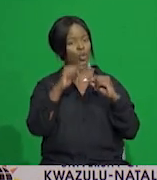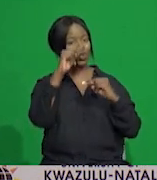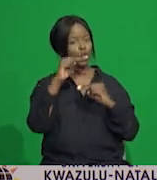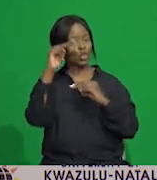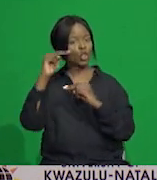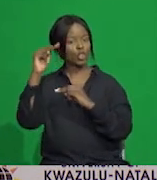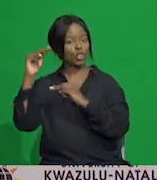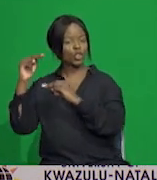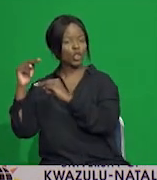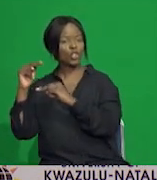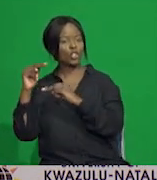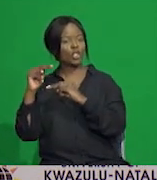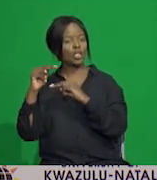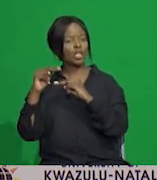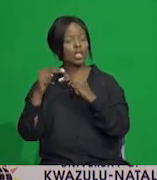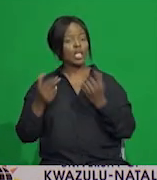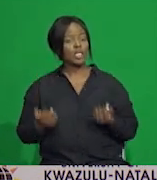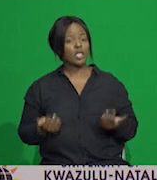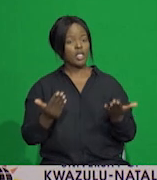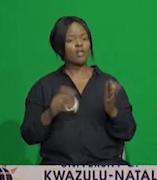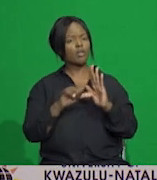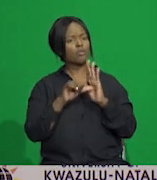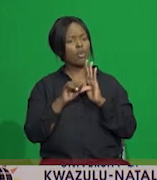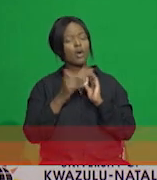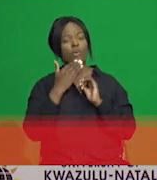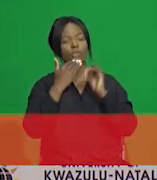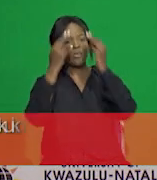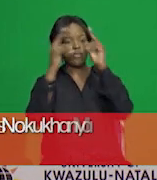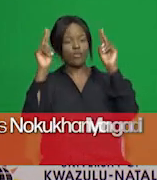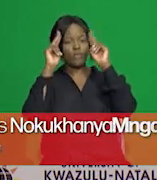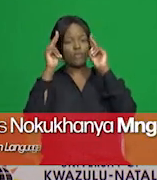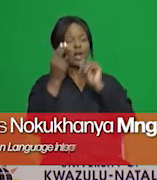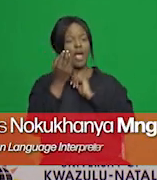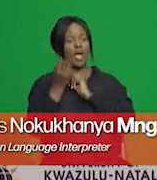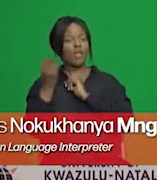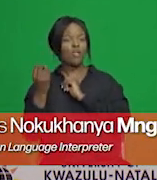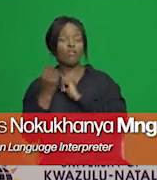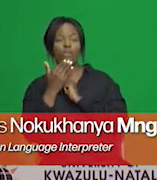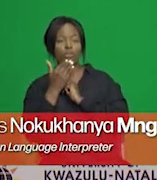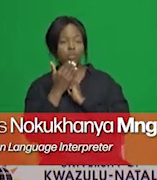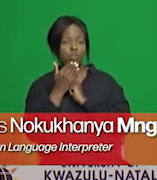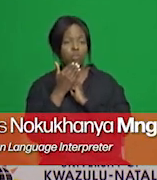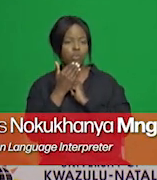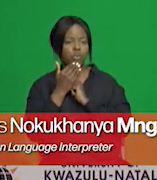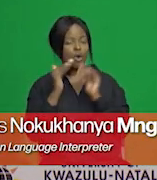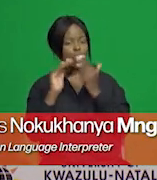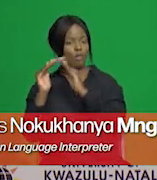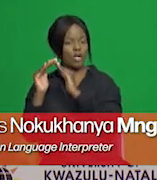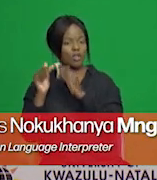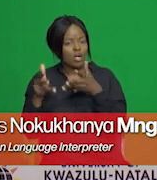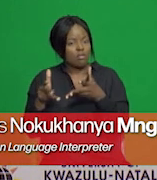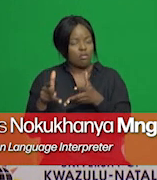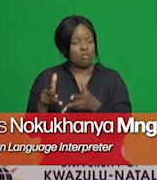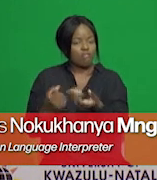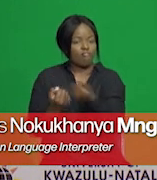some of the essential services that UKZN offers to the community here around